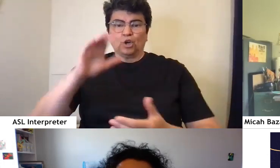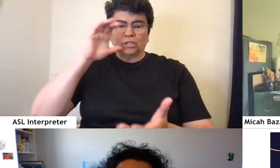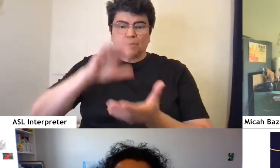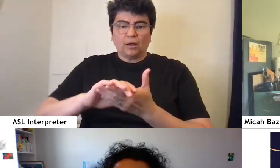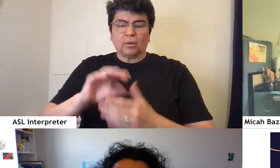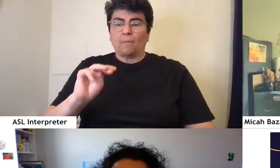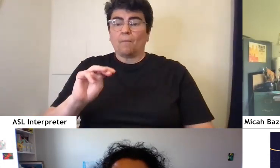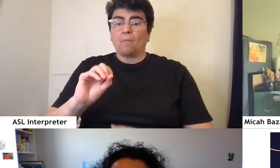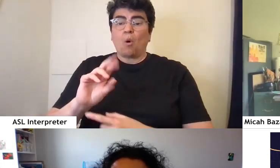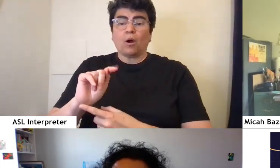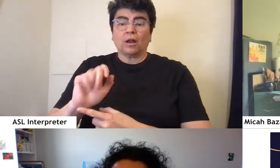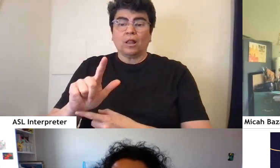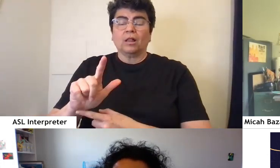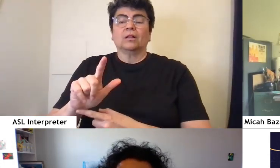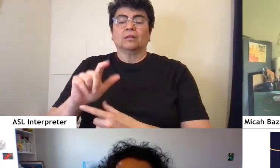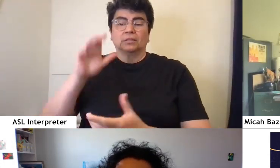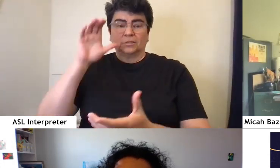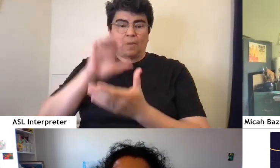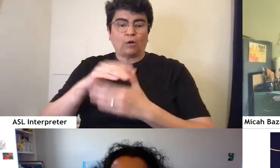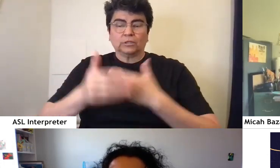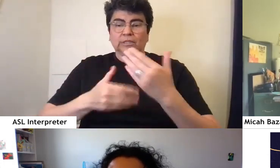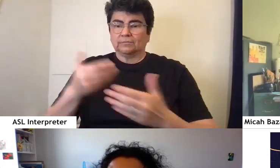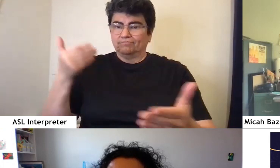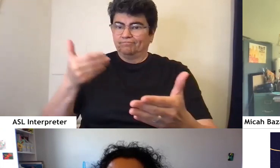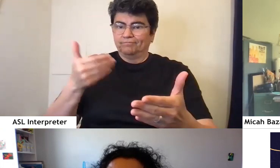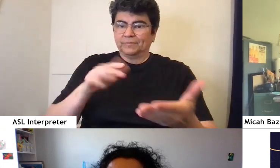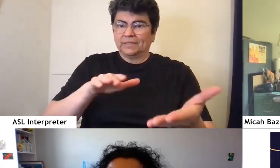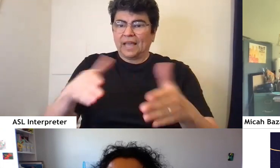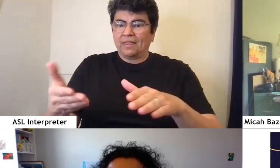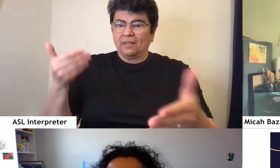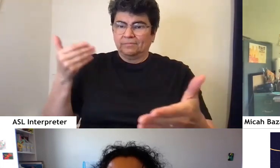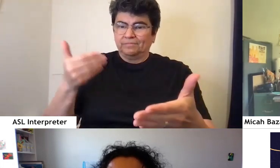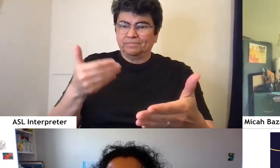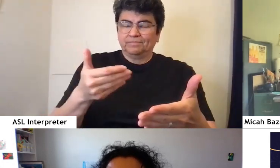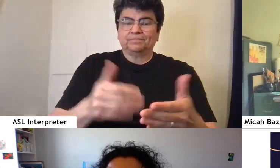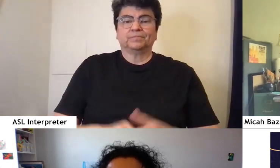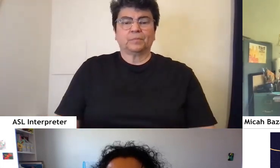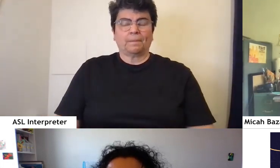mortal spouse's impending death. And so kind of